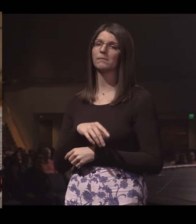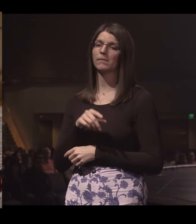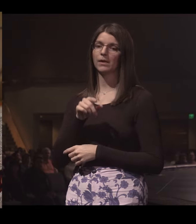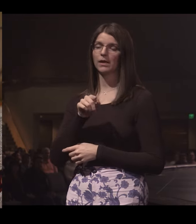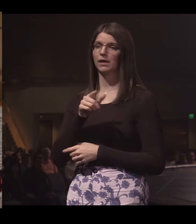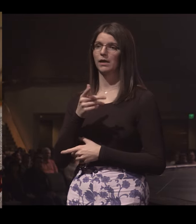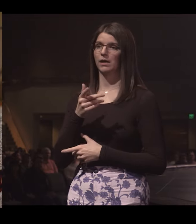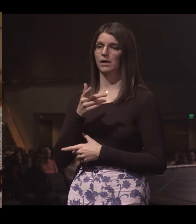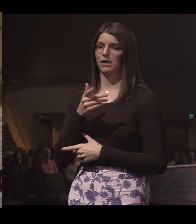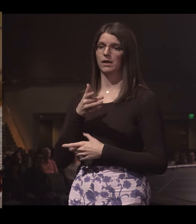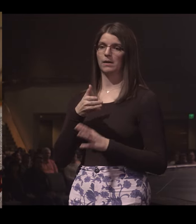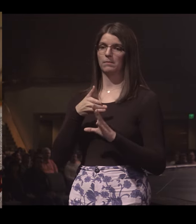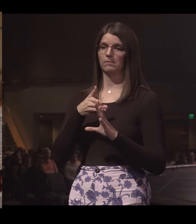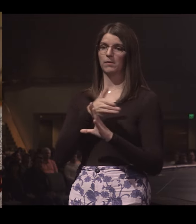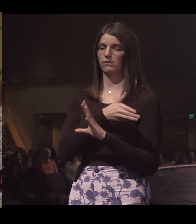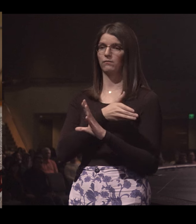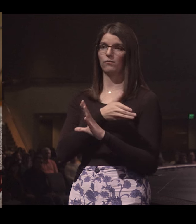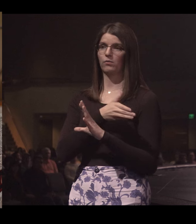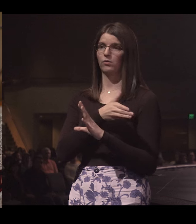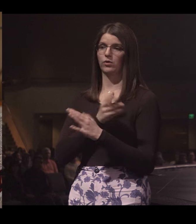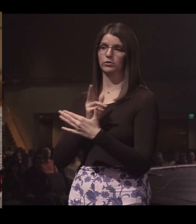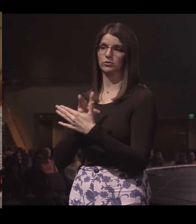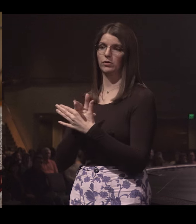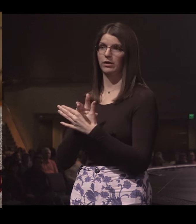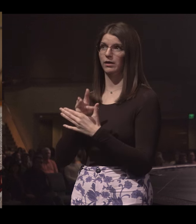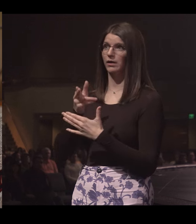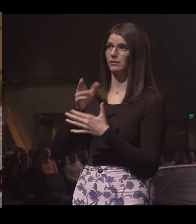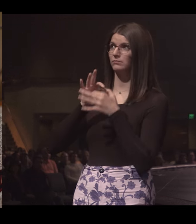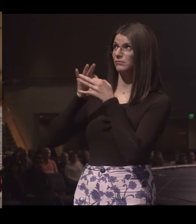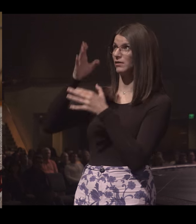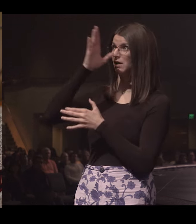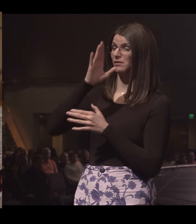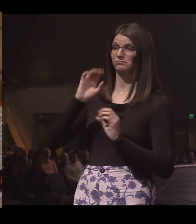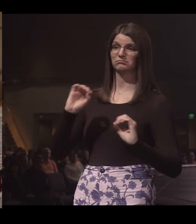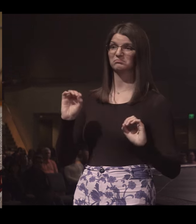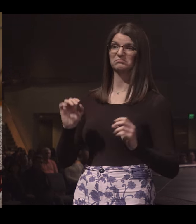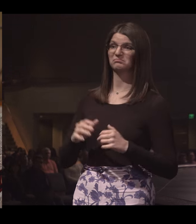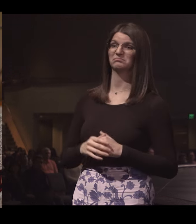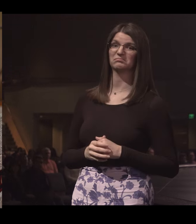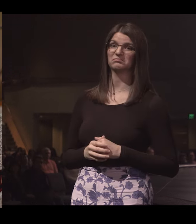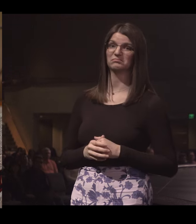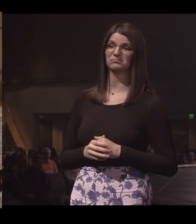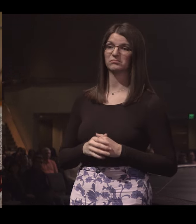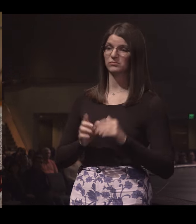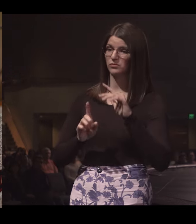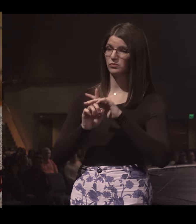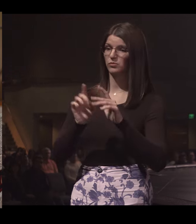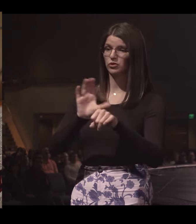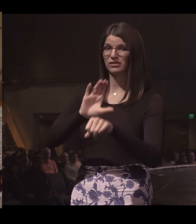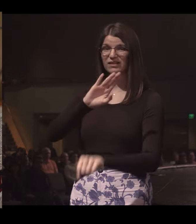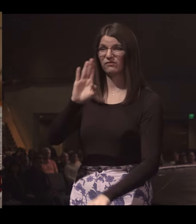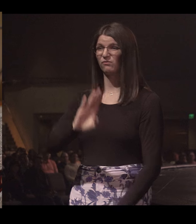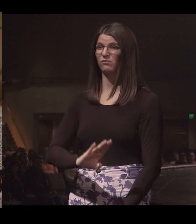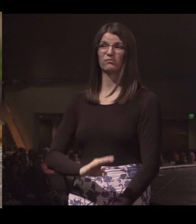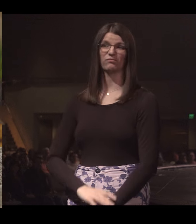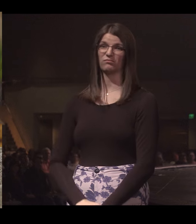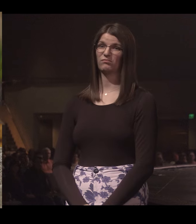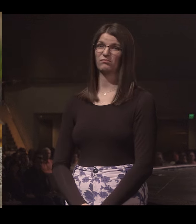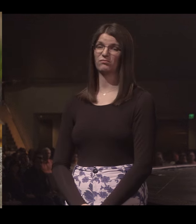who, as far as I know, didn't know God at all and never attended church.